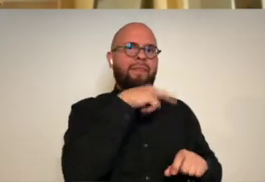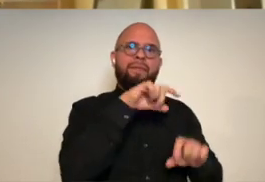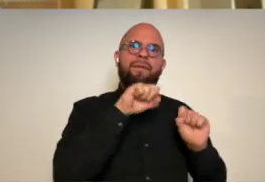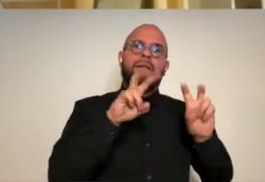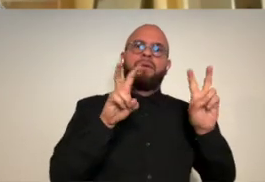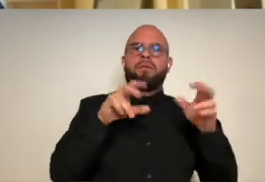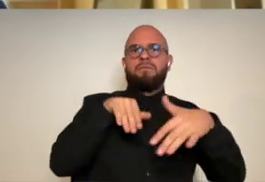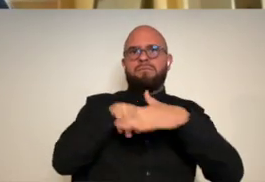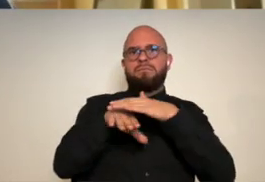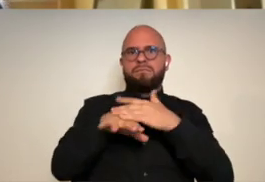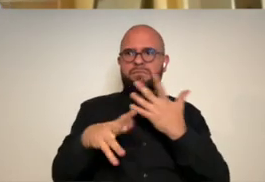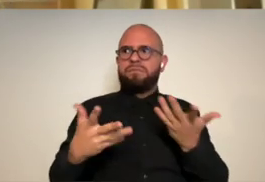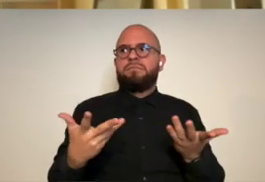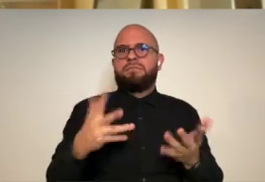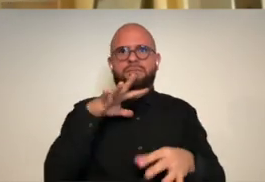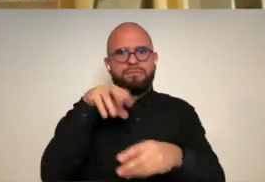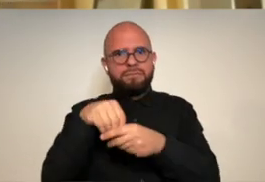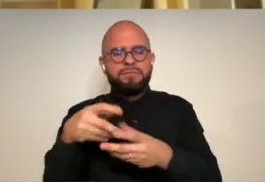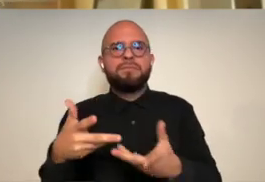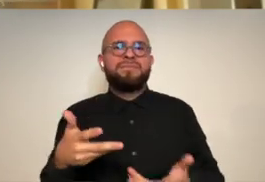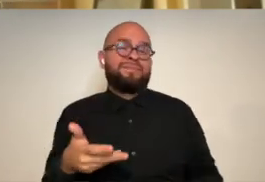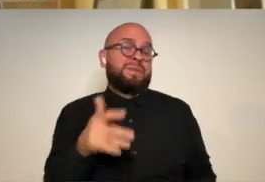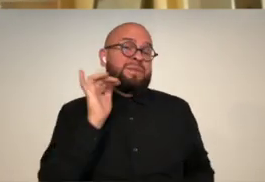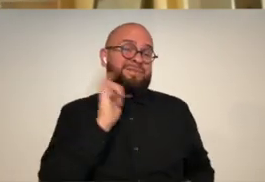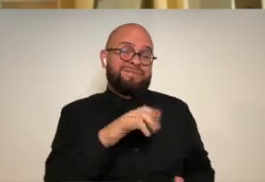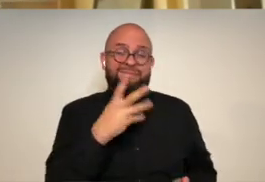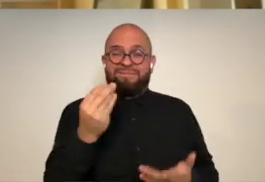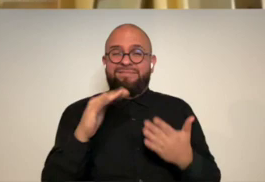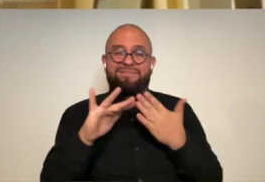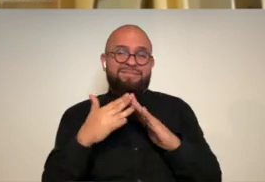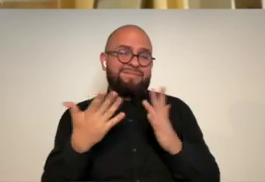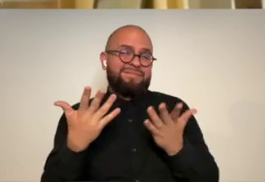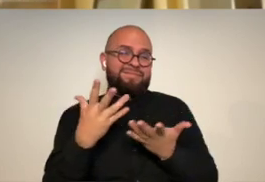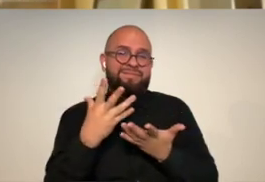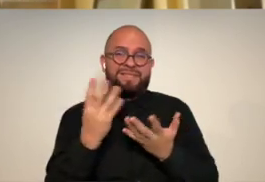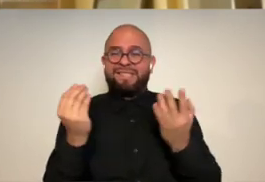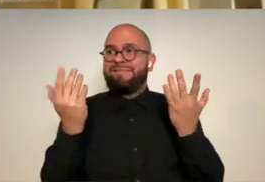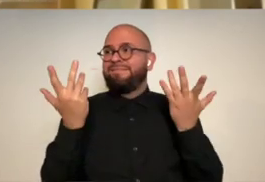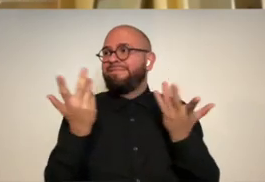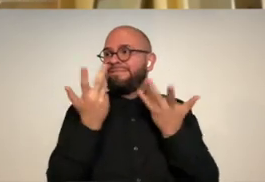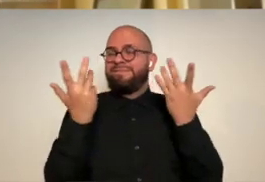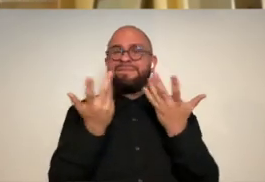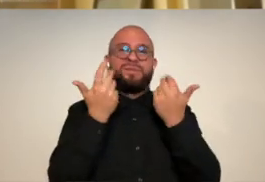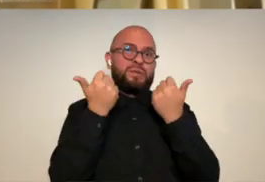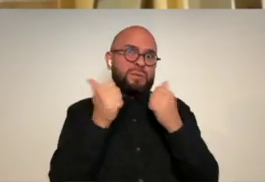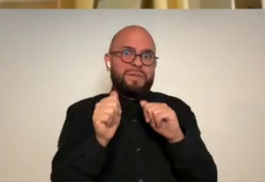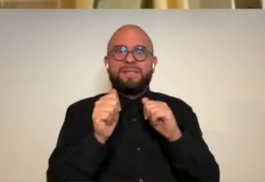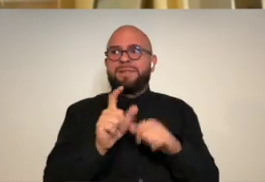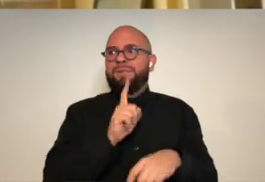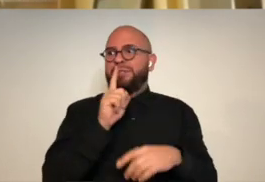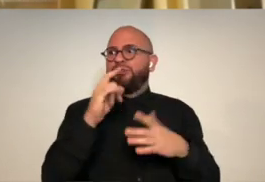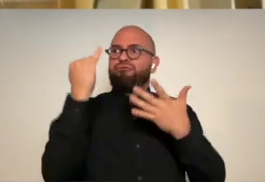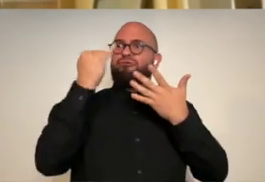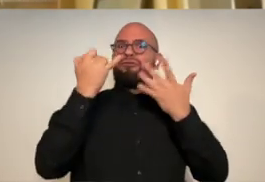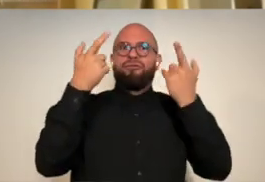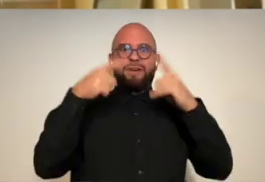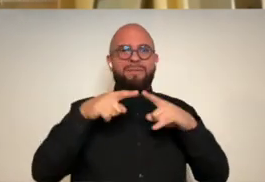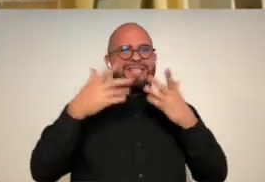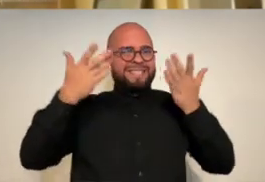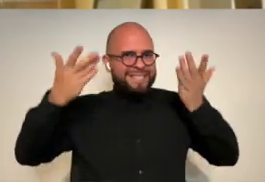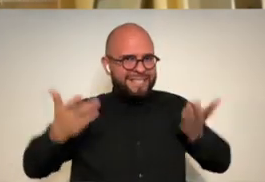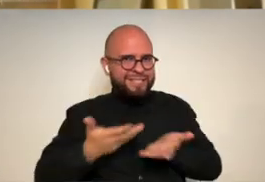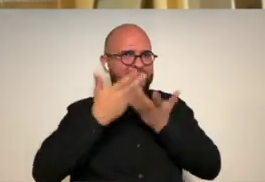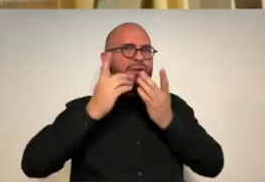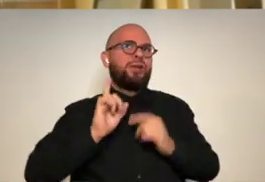and then yeah so that yeah the community and then just trying to make art